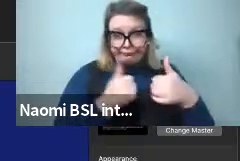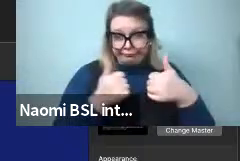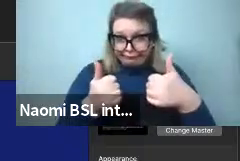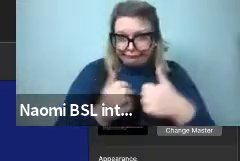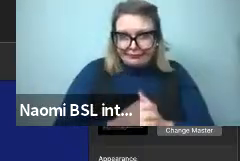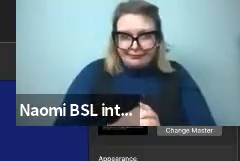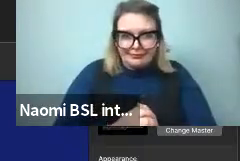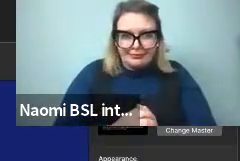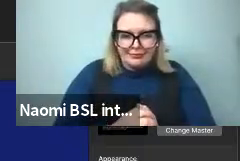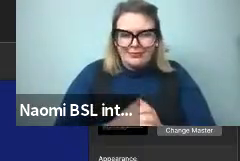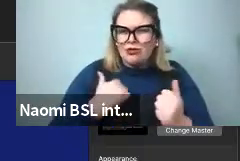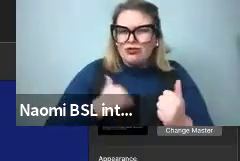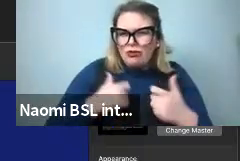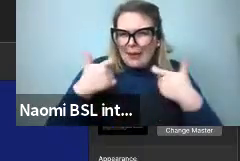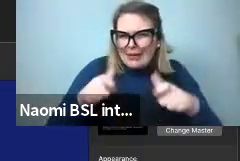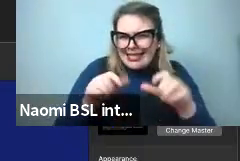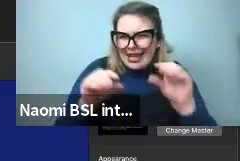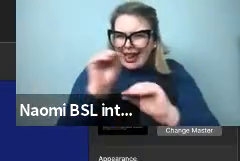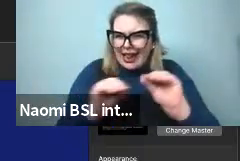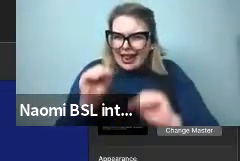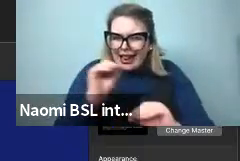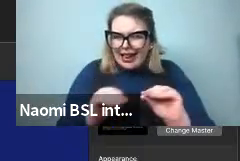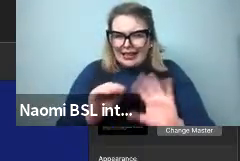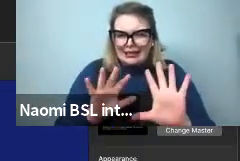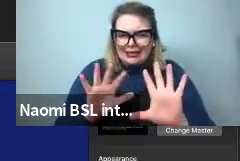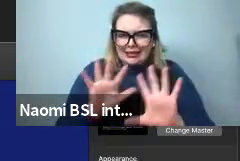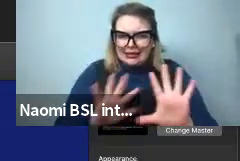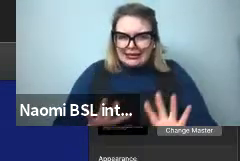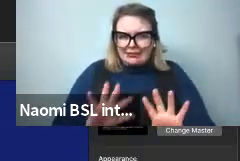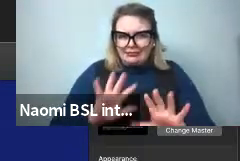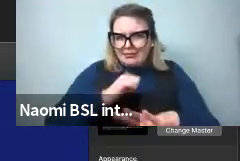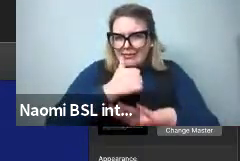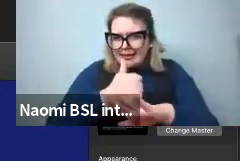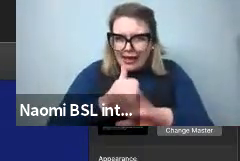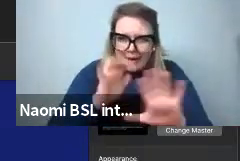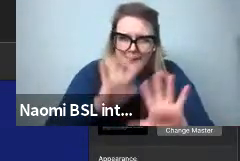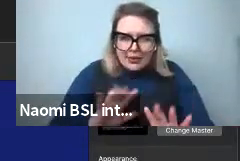Sorry, I'm just getting some comments here. Let me just make sure I'm not having any kind of issues.